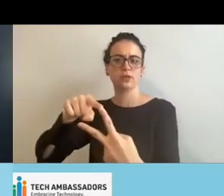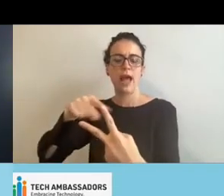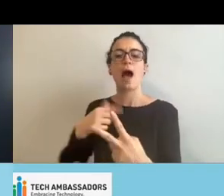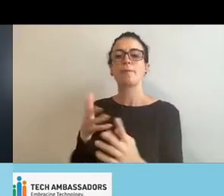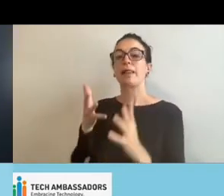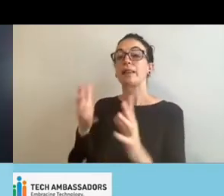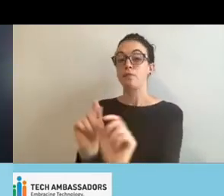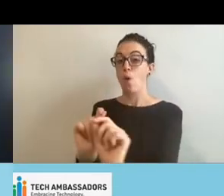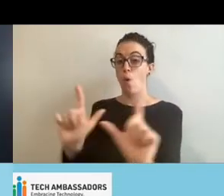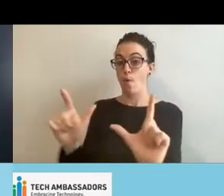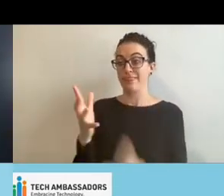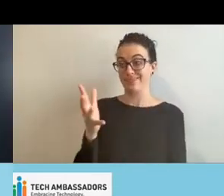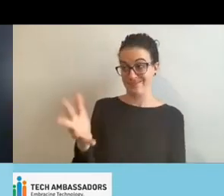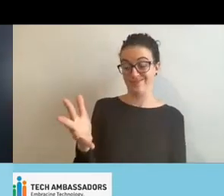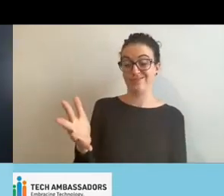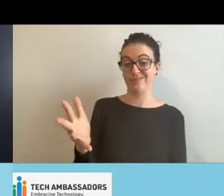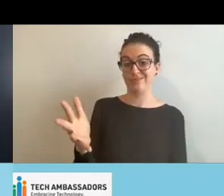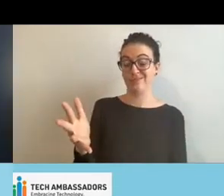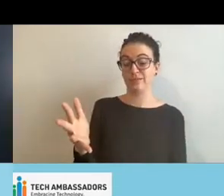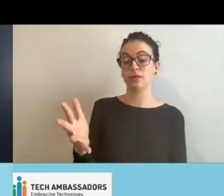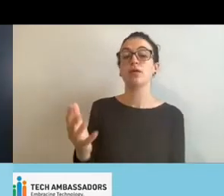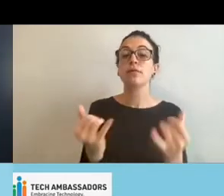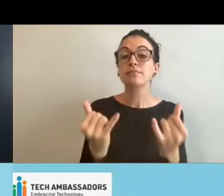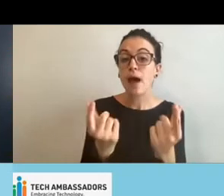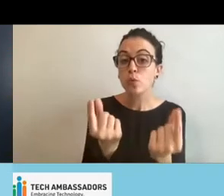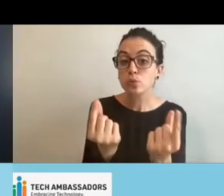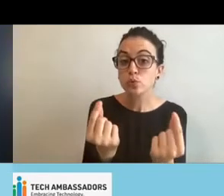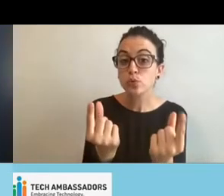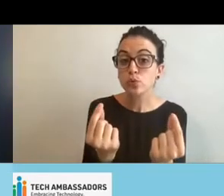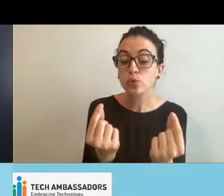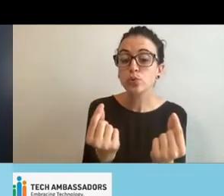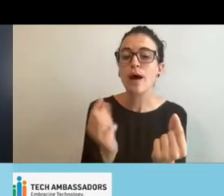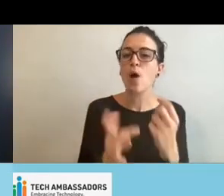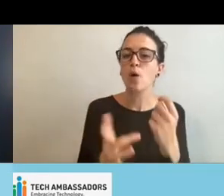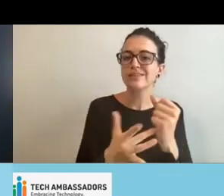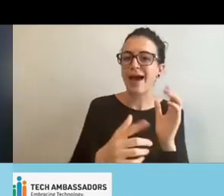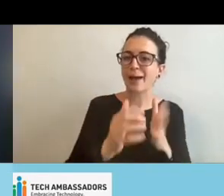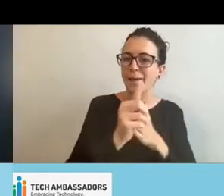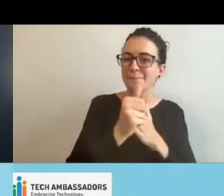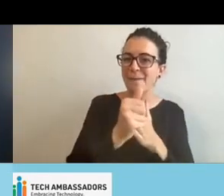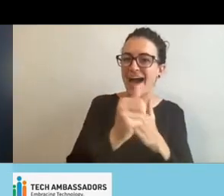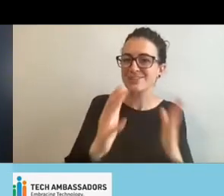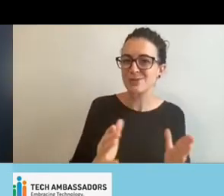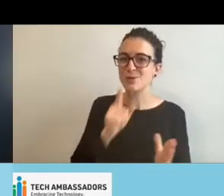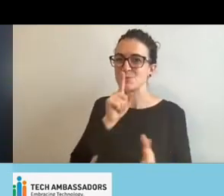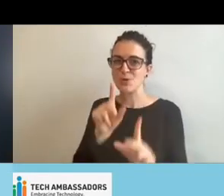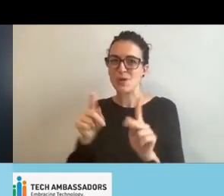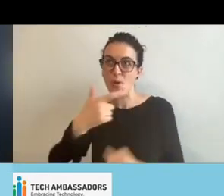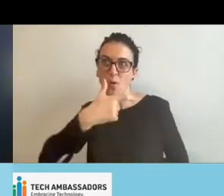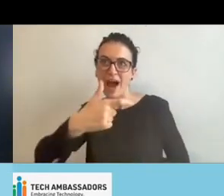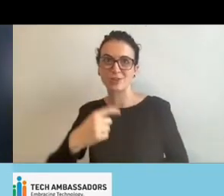up. And the next thing we want to do is to hear from our tech ambassadors. You guys probably been waiting for that the whole time, right?